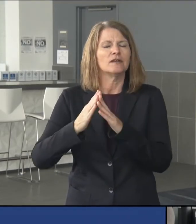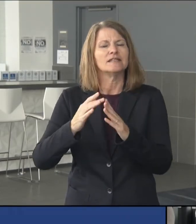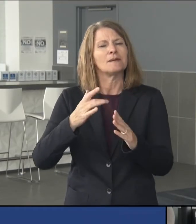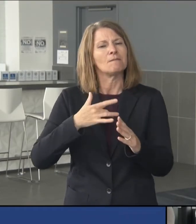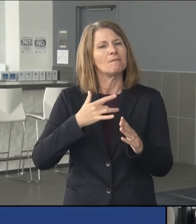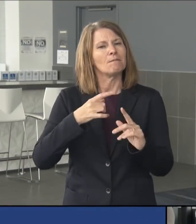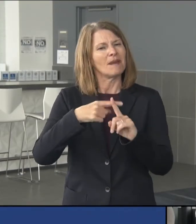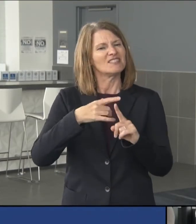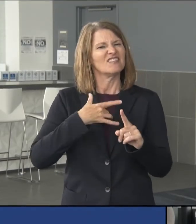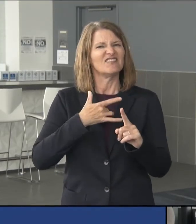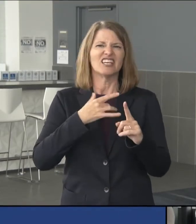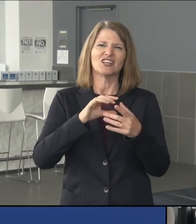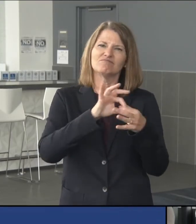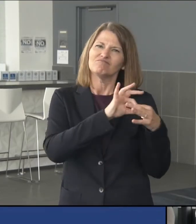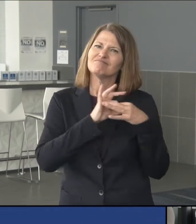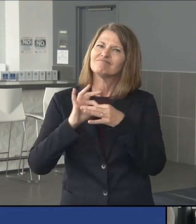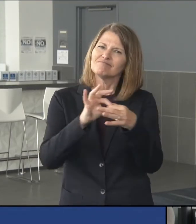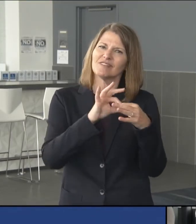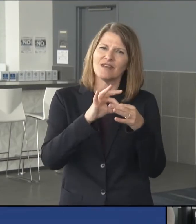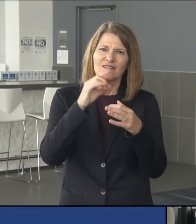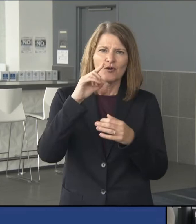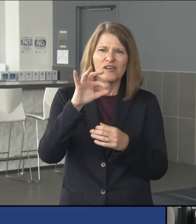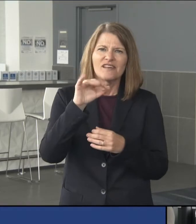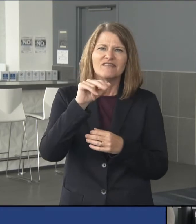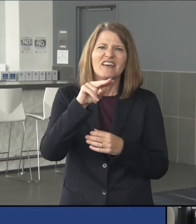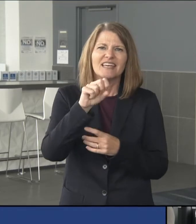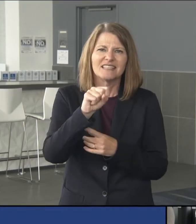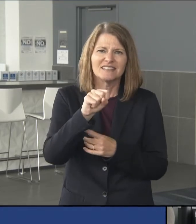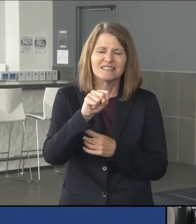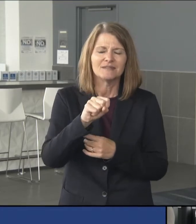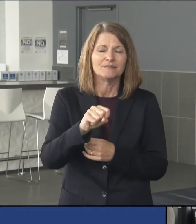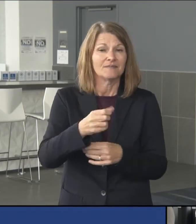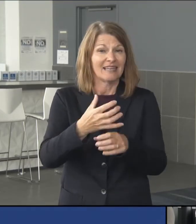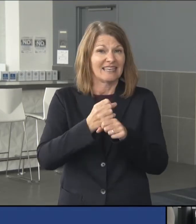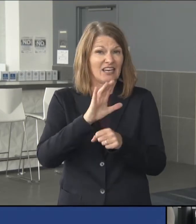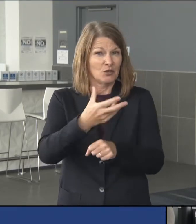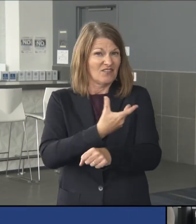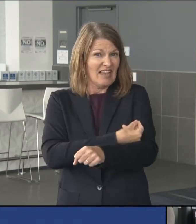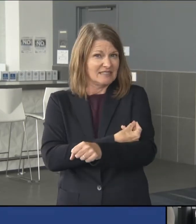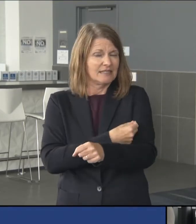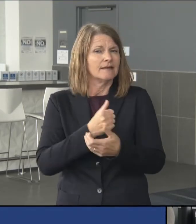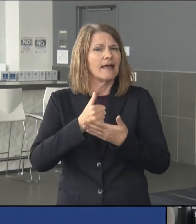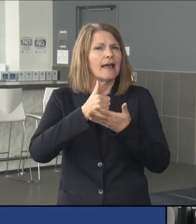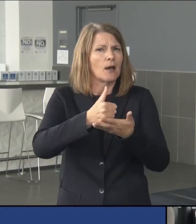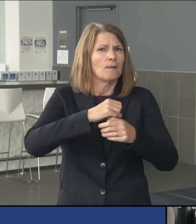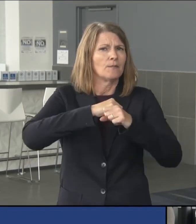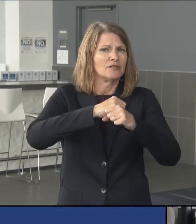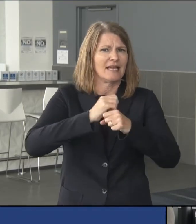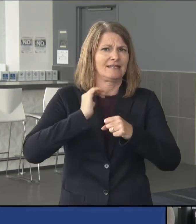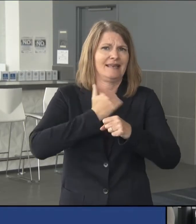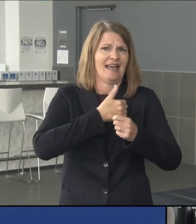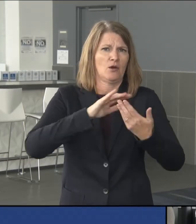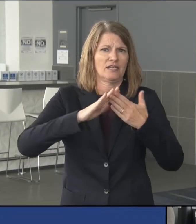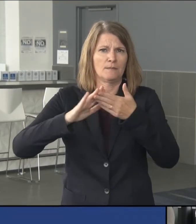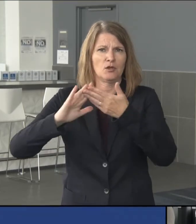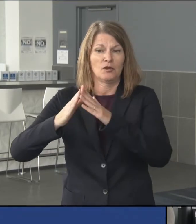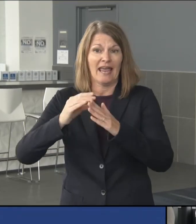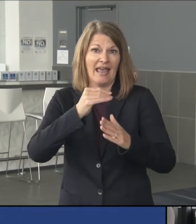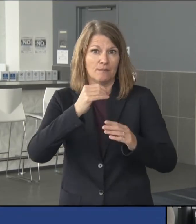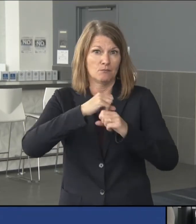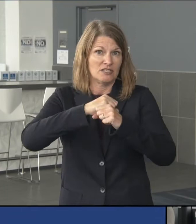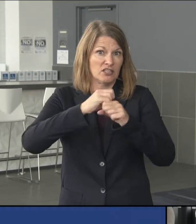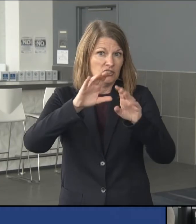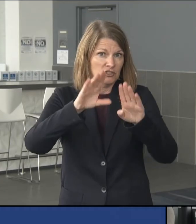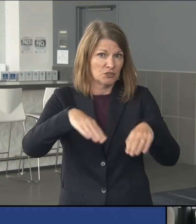togetherness for every fan base. Getting the vaccine will help protect our community and our children.